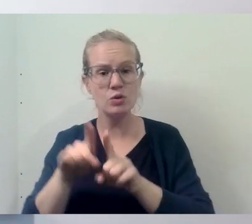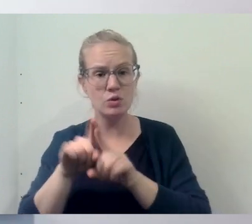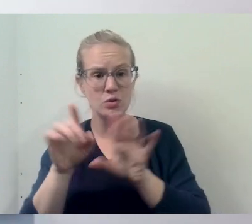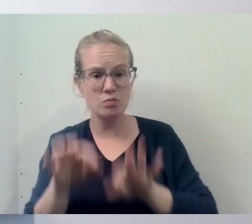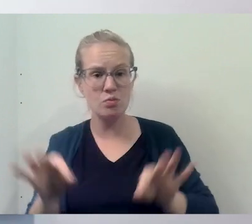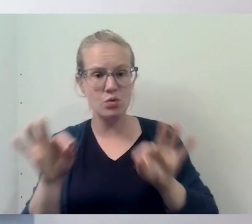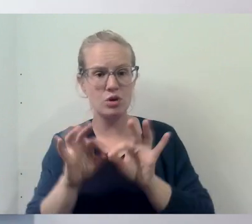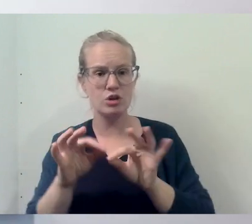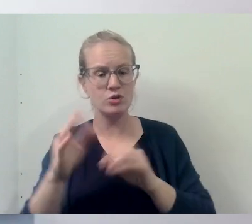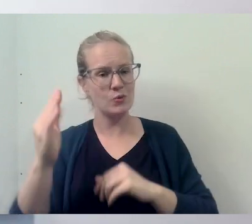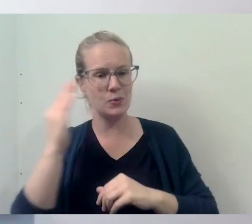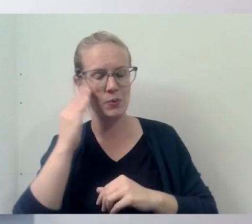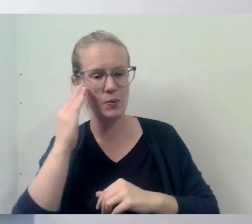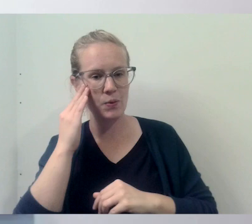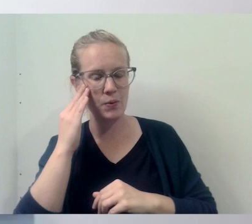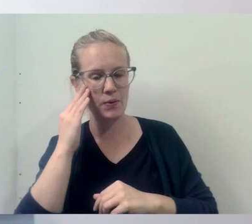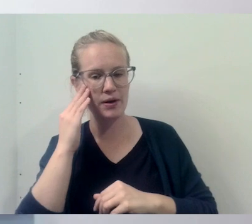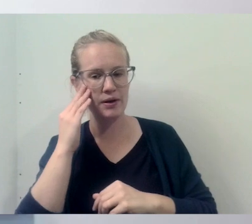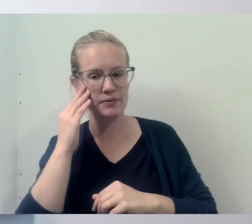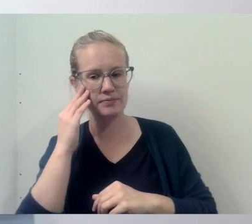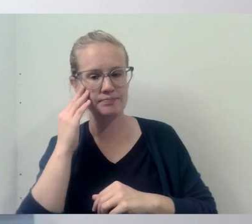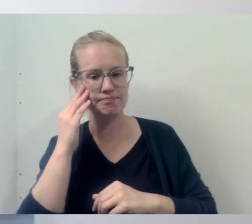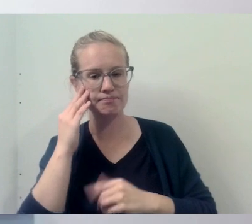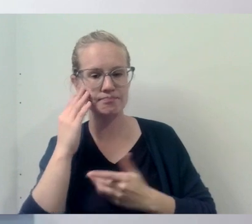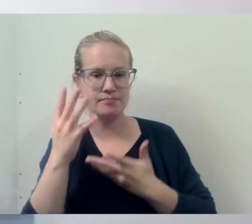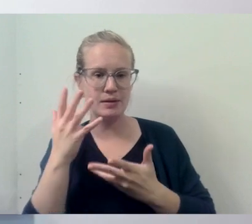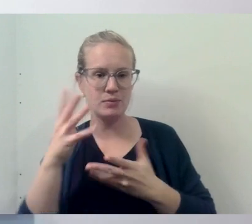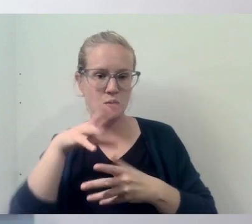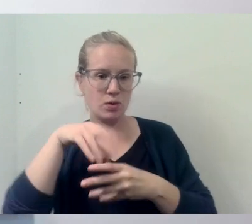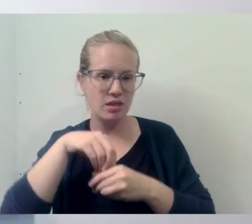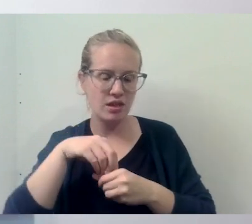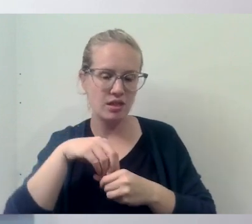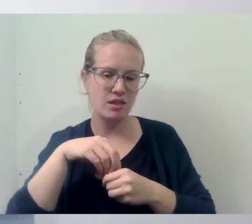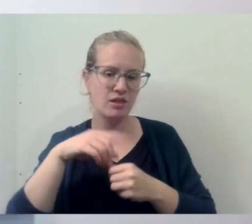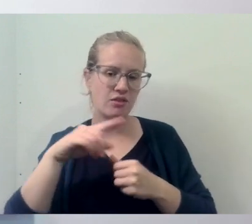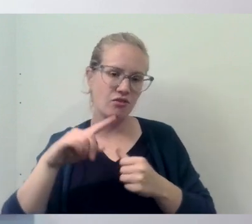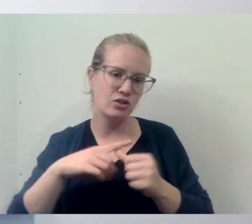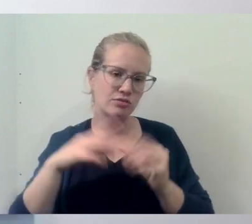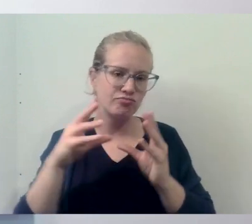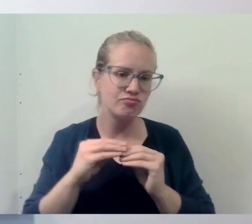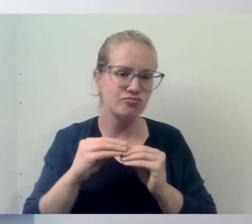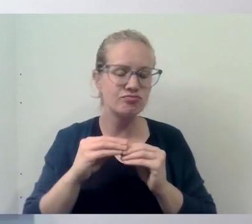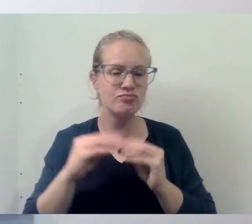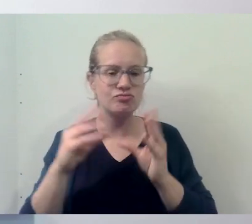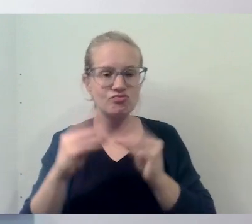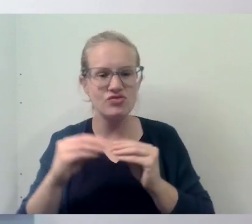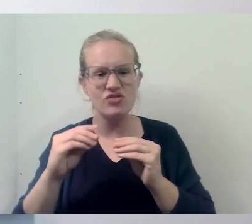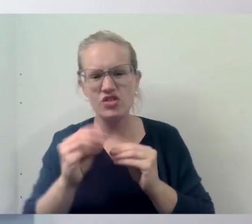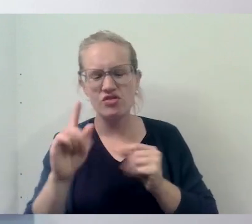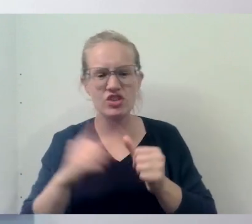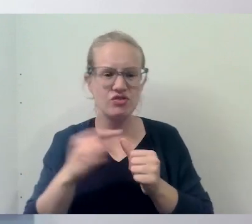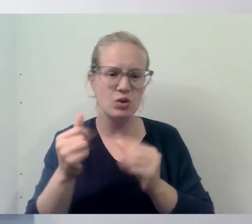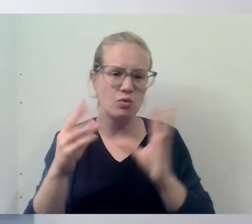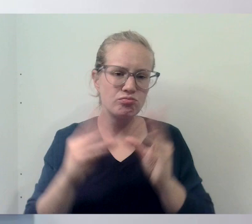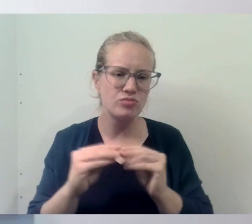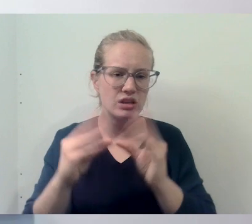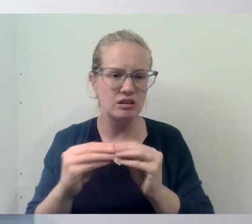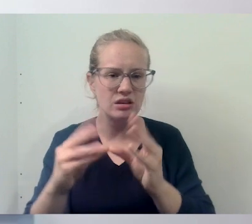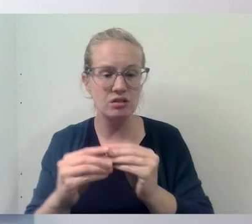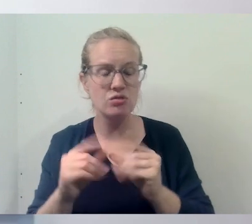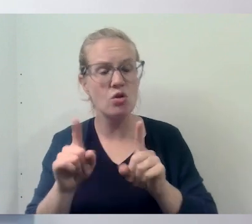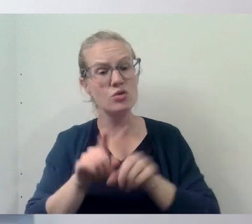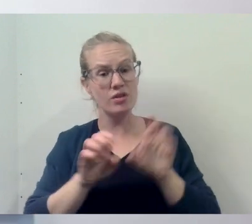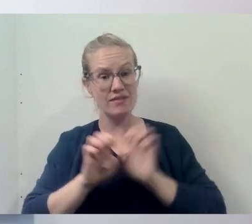important to know that, you know, uh, maybe within the first few sessions that you're having with the person to also